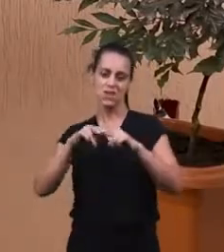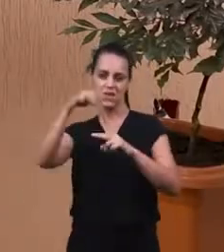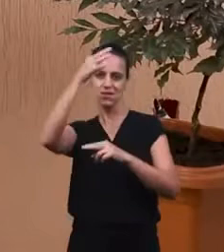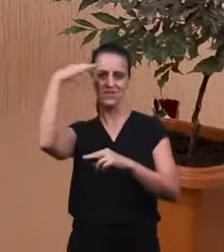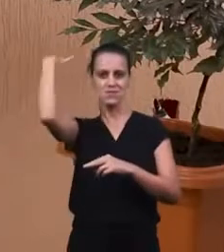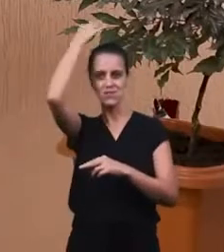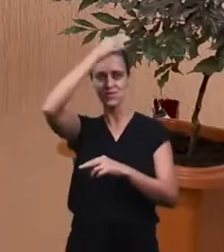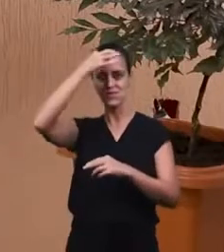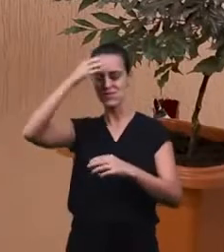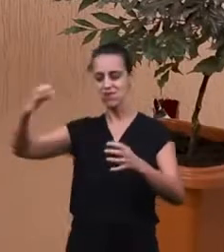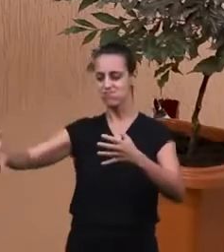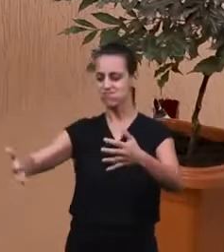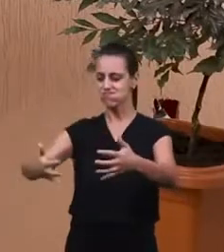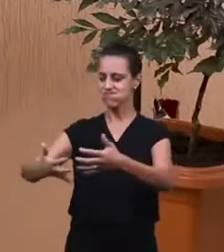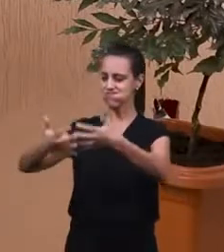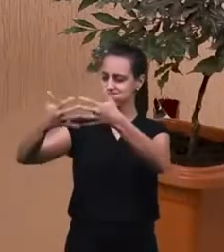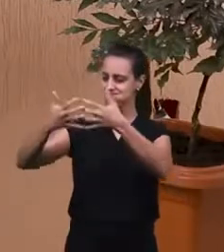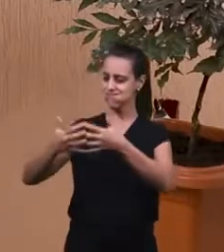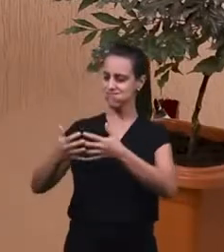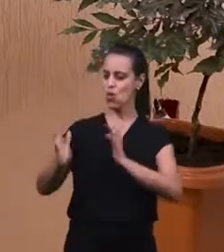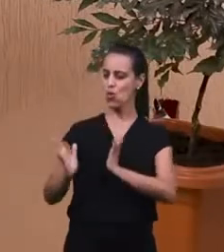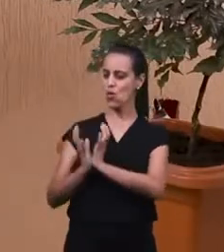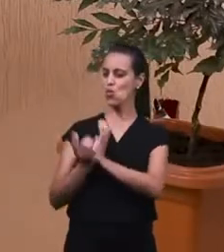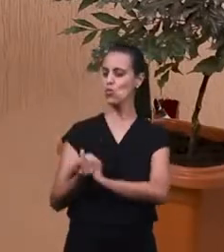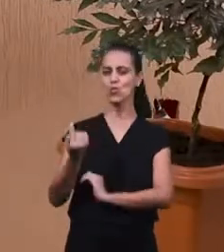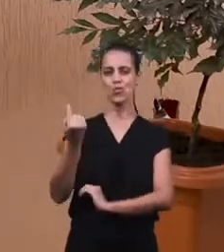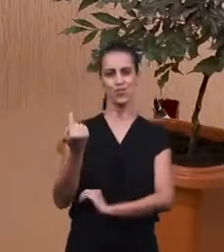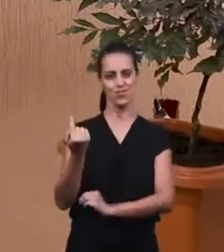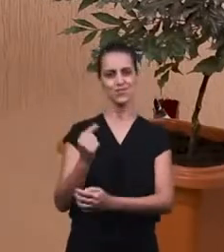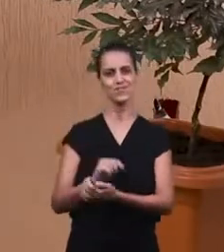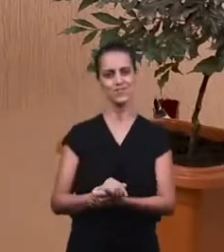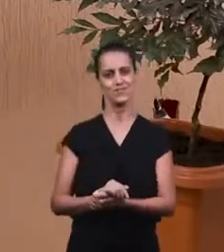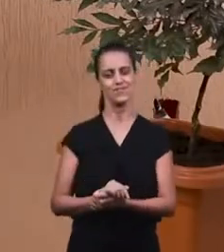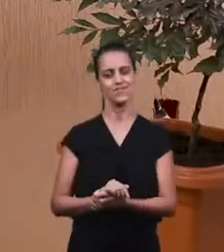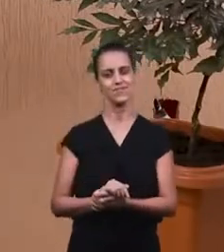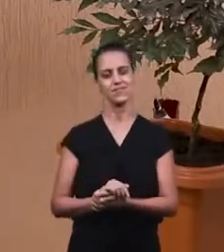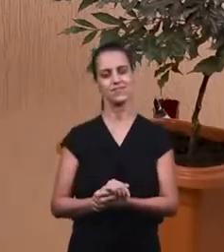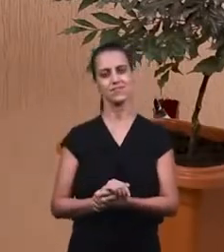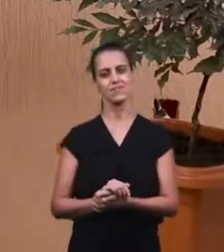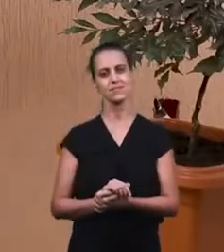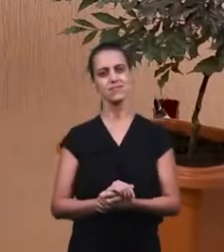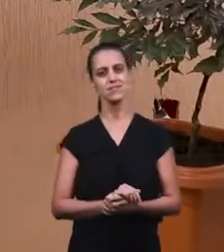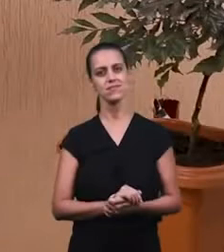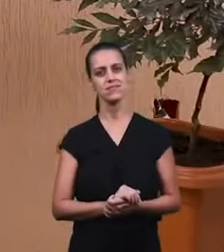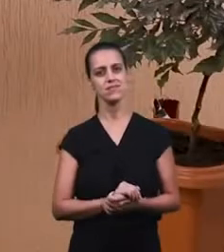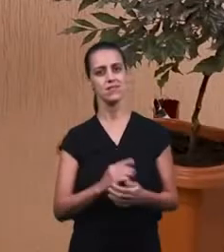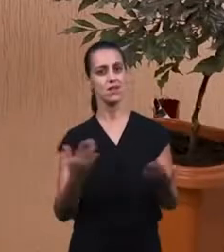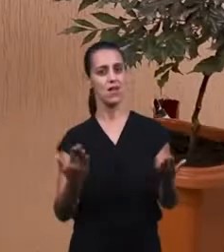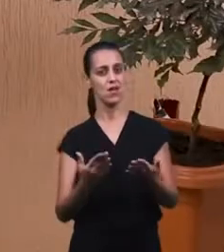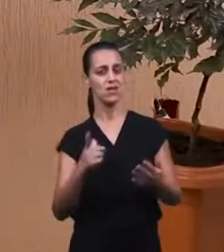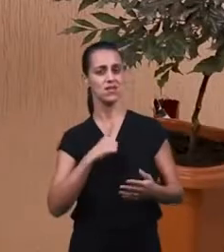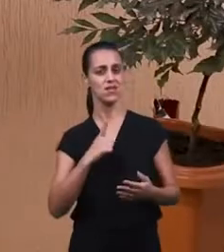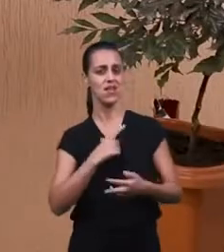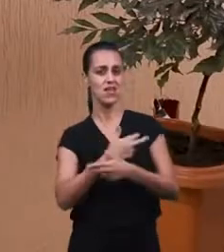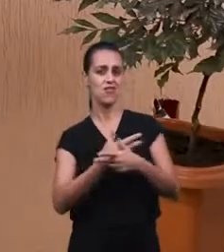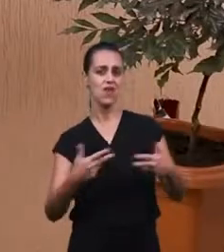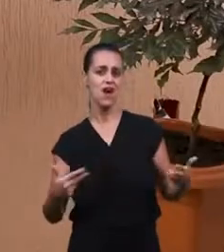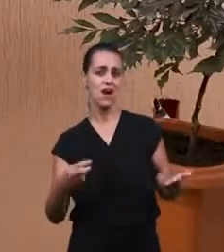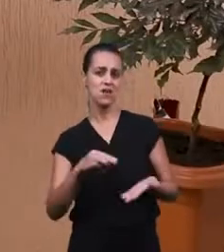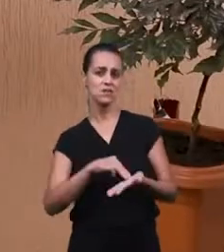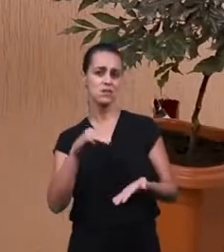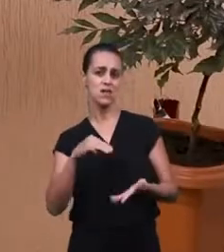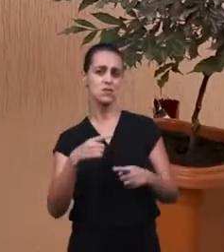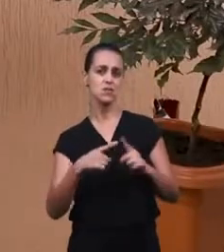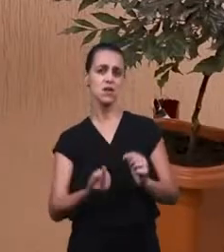that. By the spirit. Is done. In the church. Now. There are many members. But